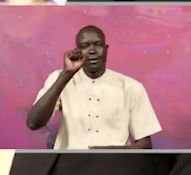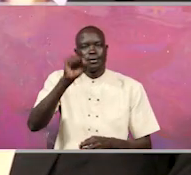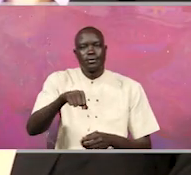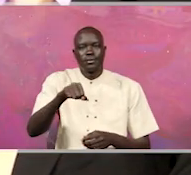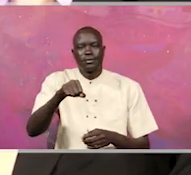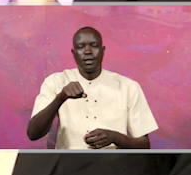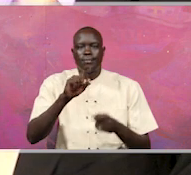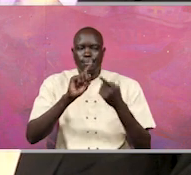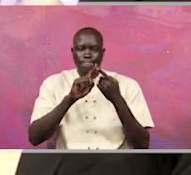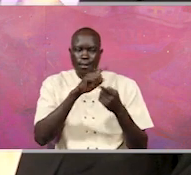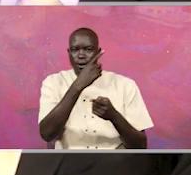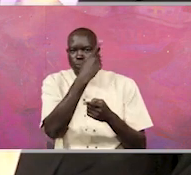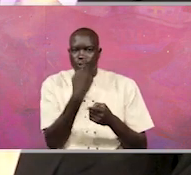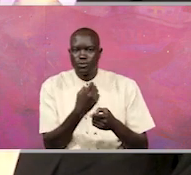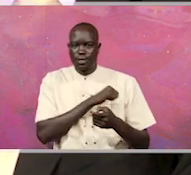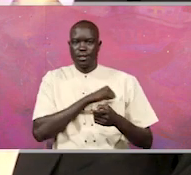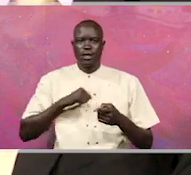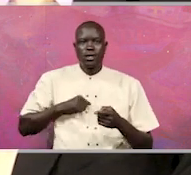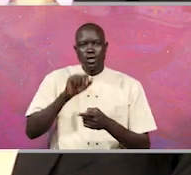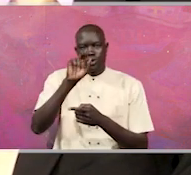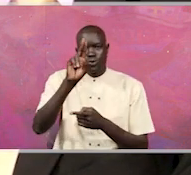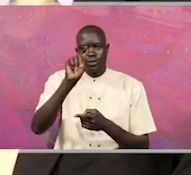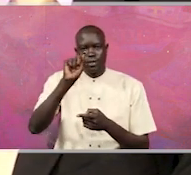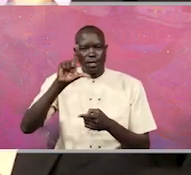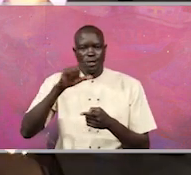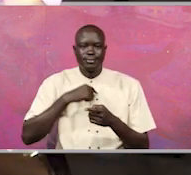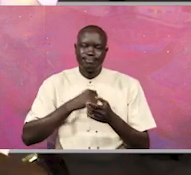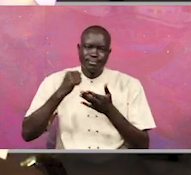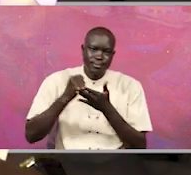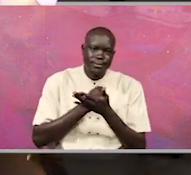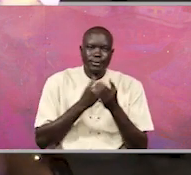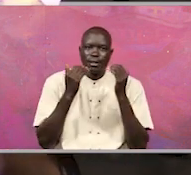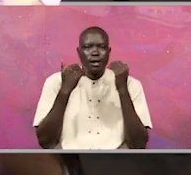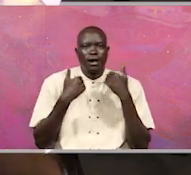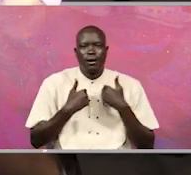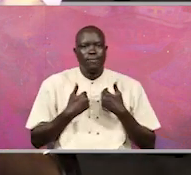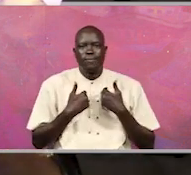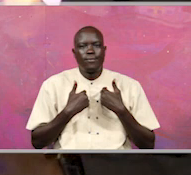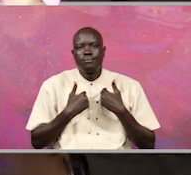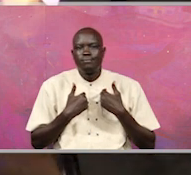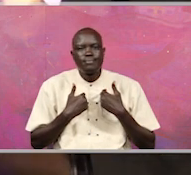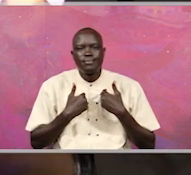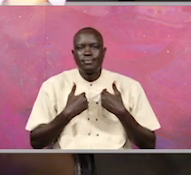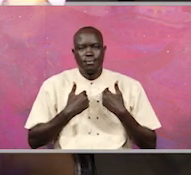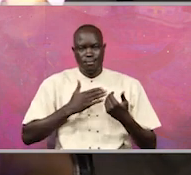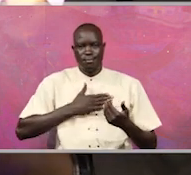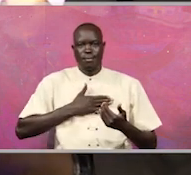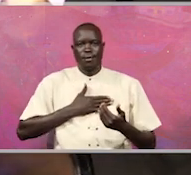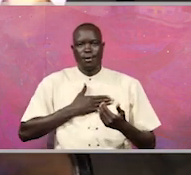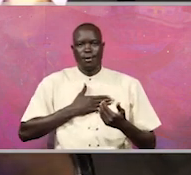on the latest question, UT Health, unfortunately, I don't have in my